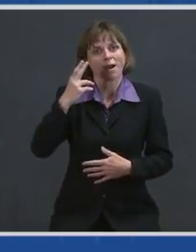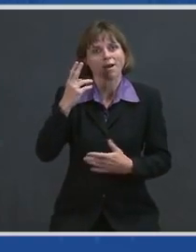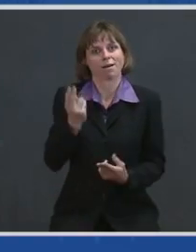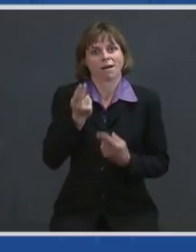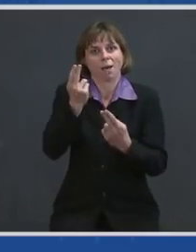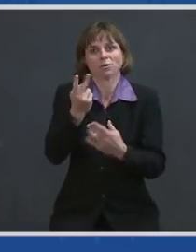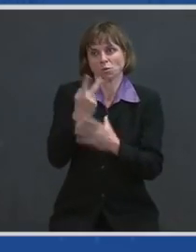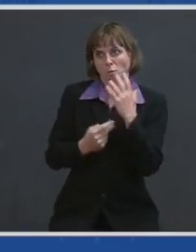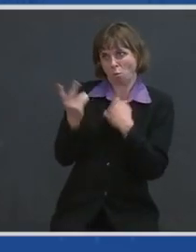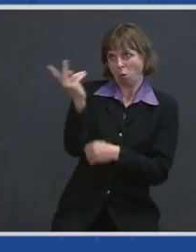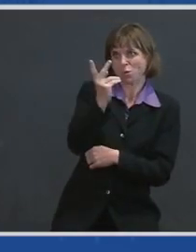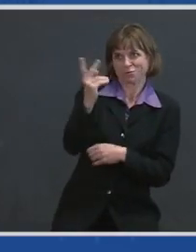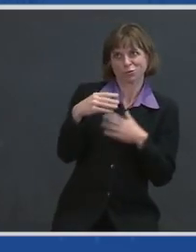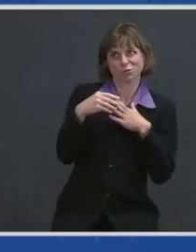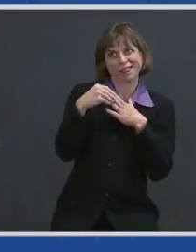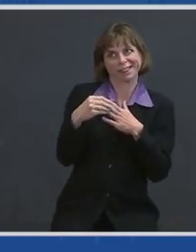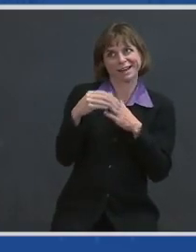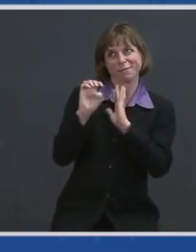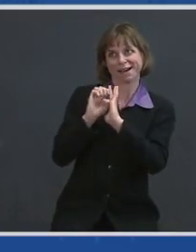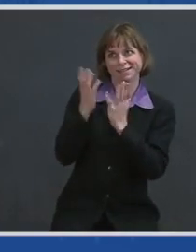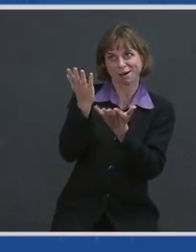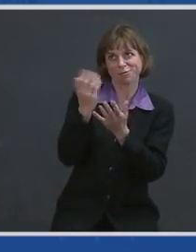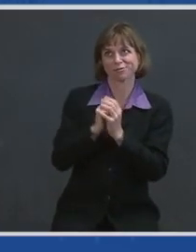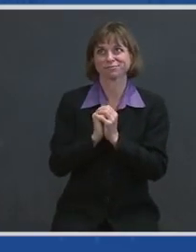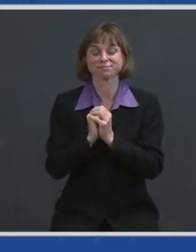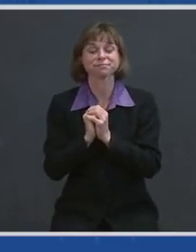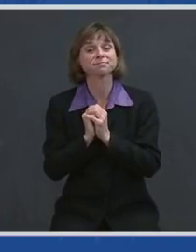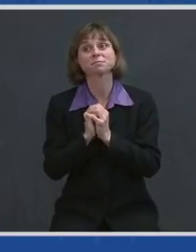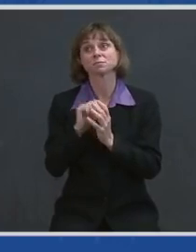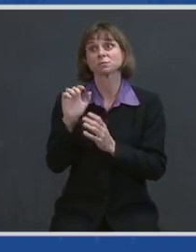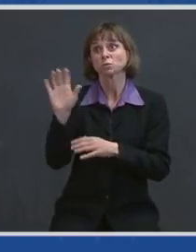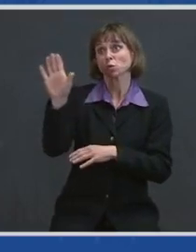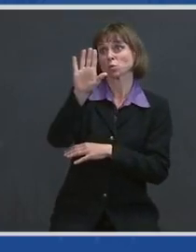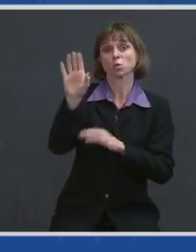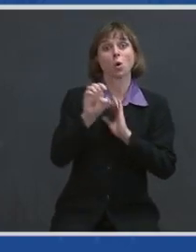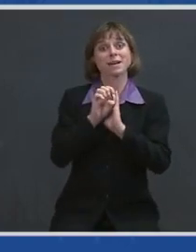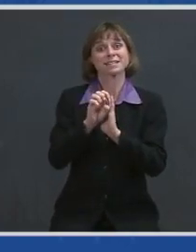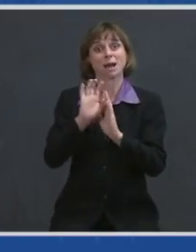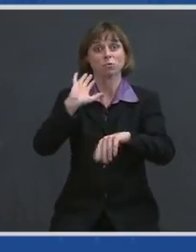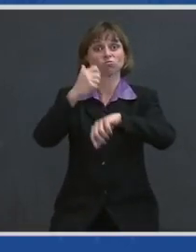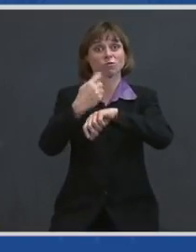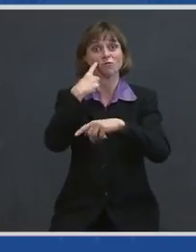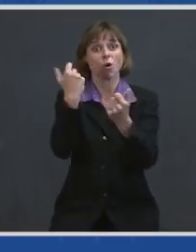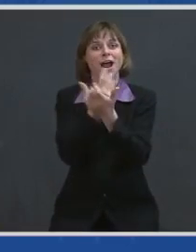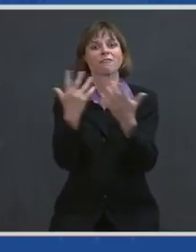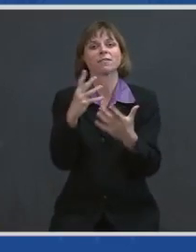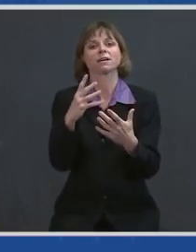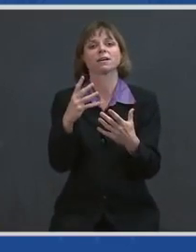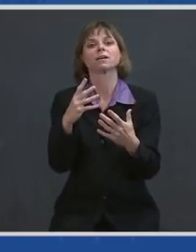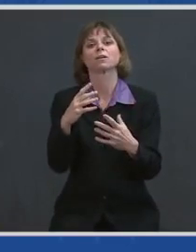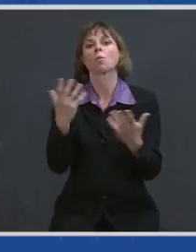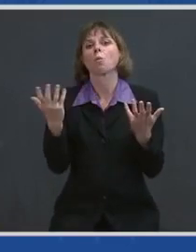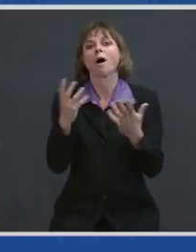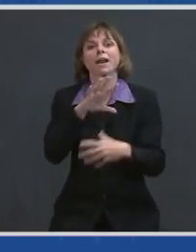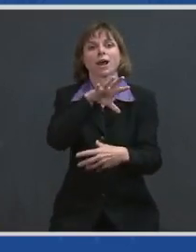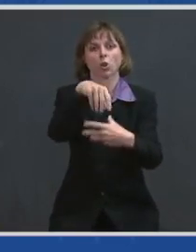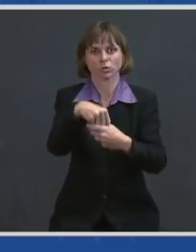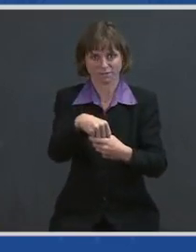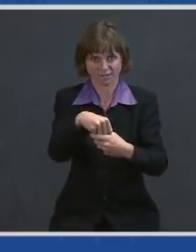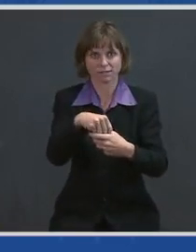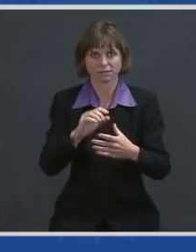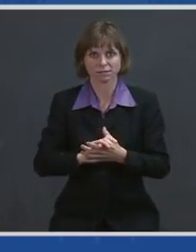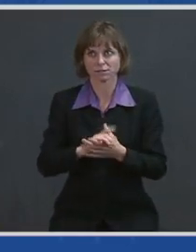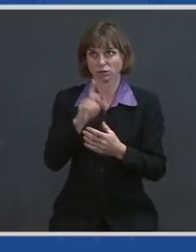by example, and the example that you set in all things is one of inclusiveness. You know